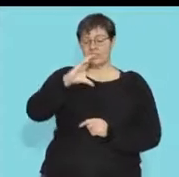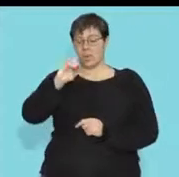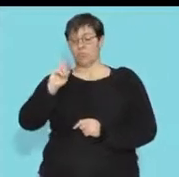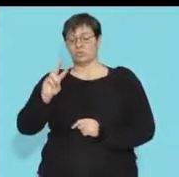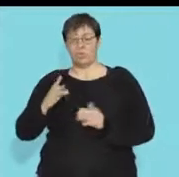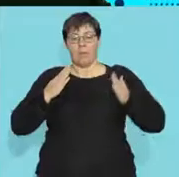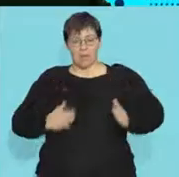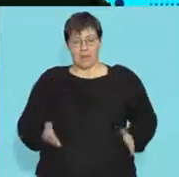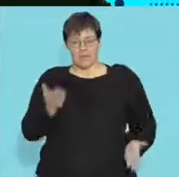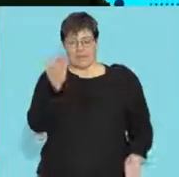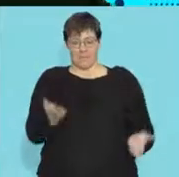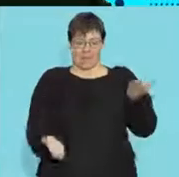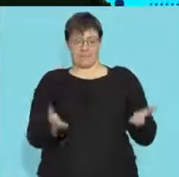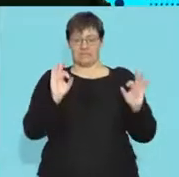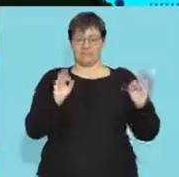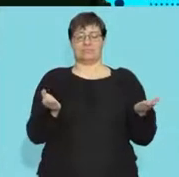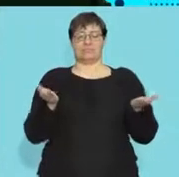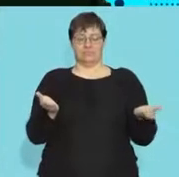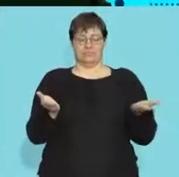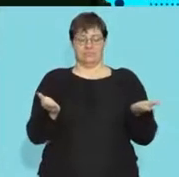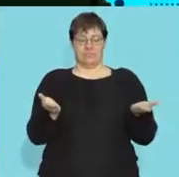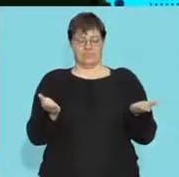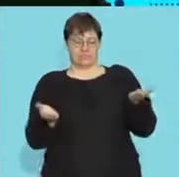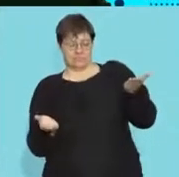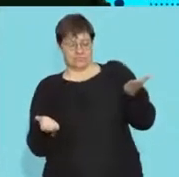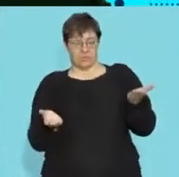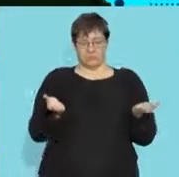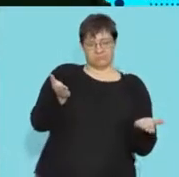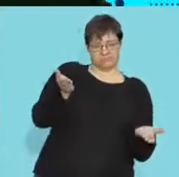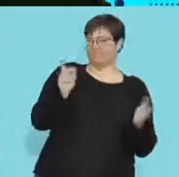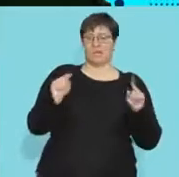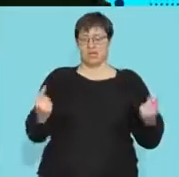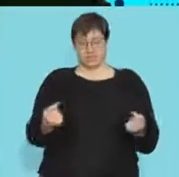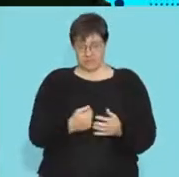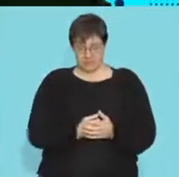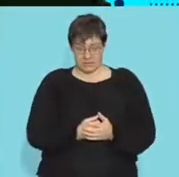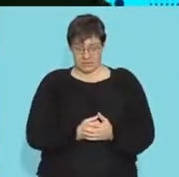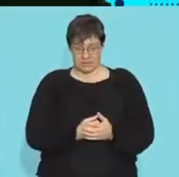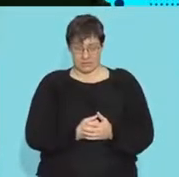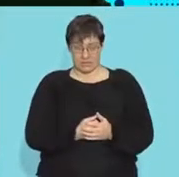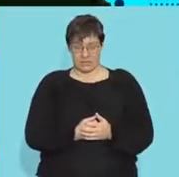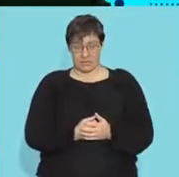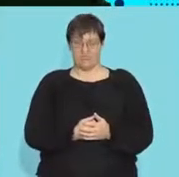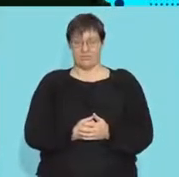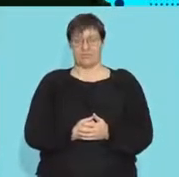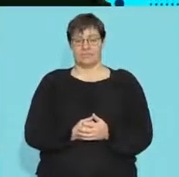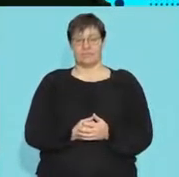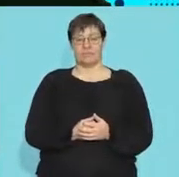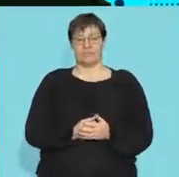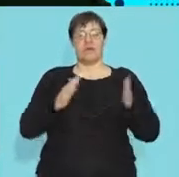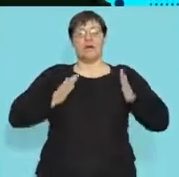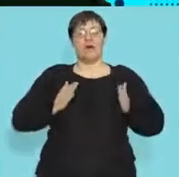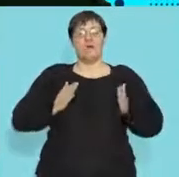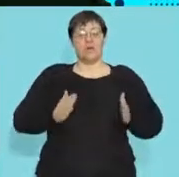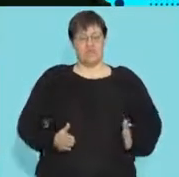balance in our body right we can't have too much of one or the other now what happens is this when my